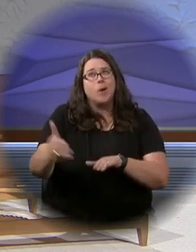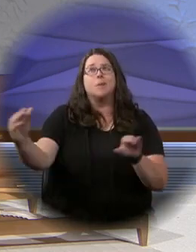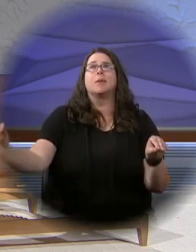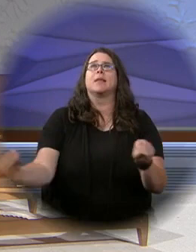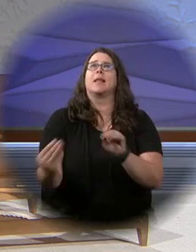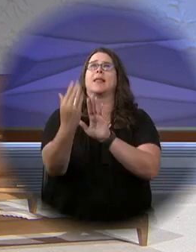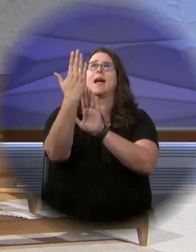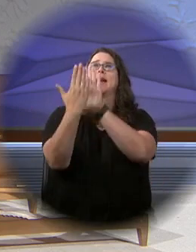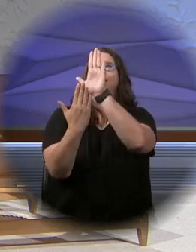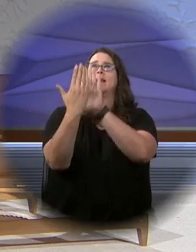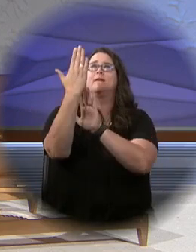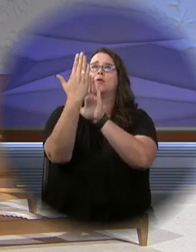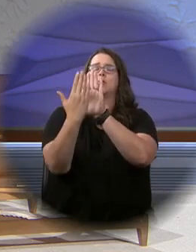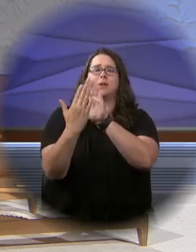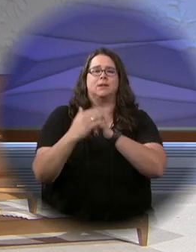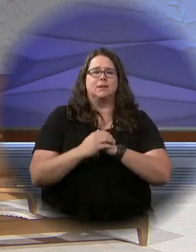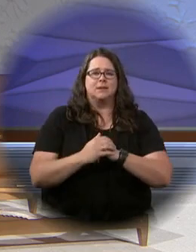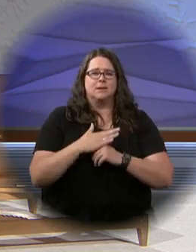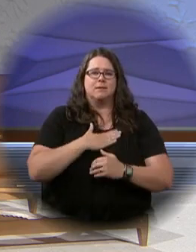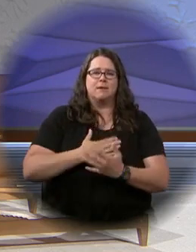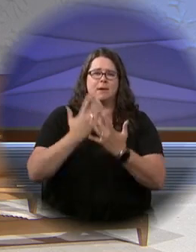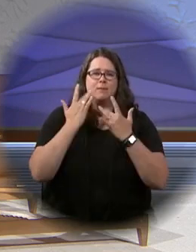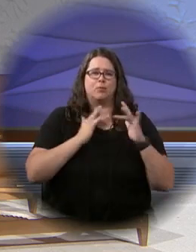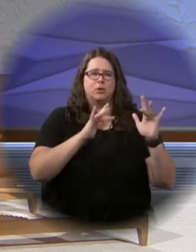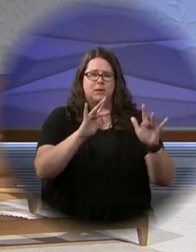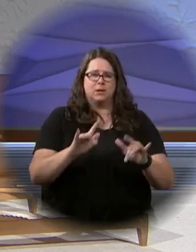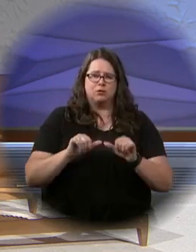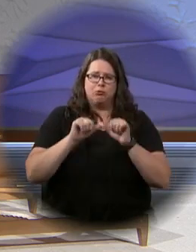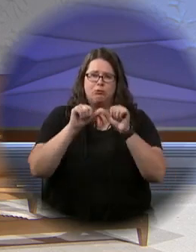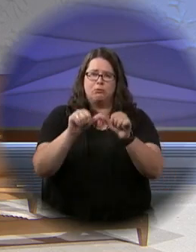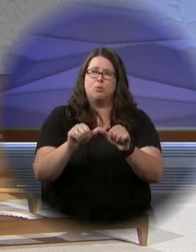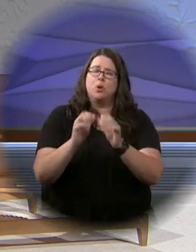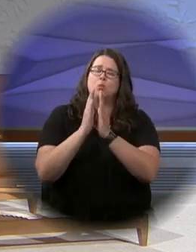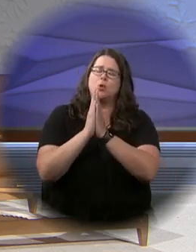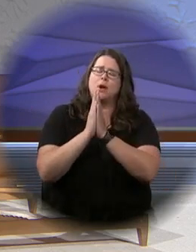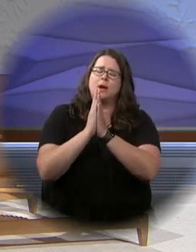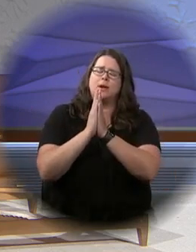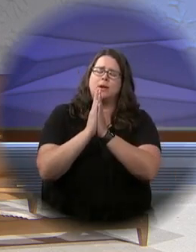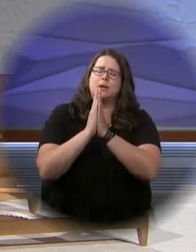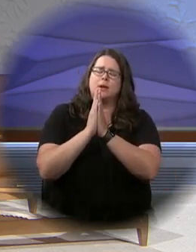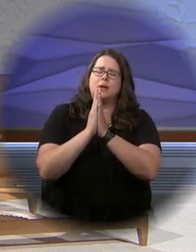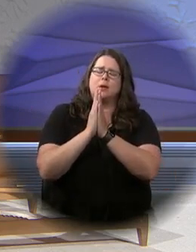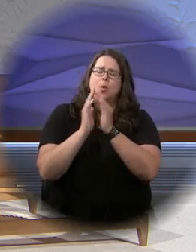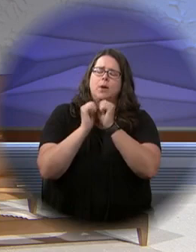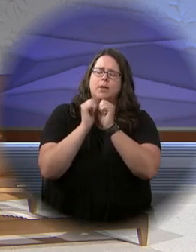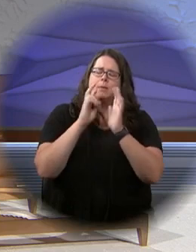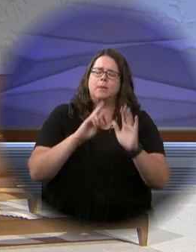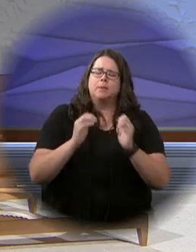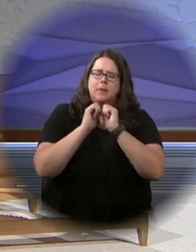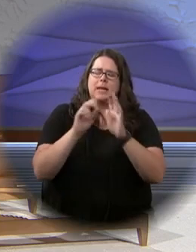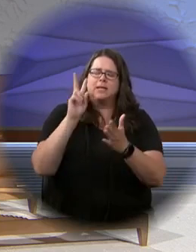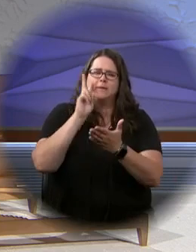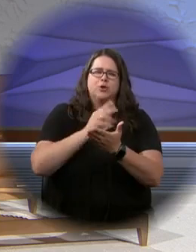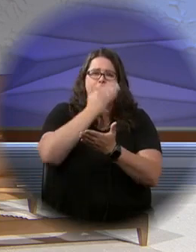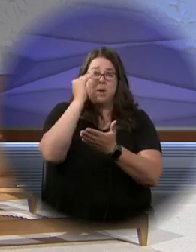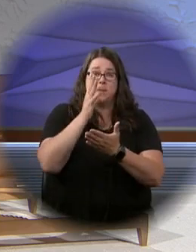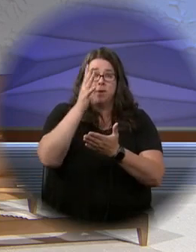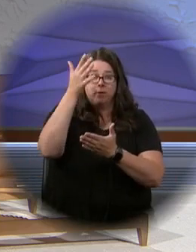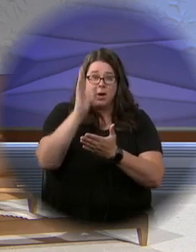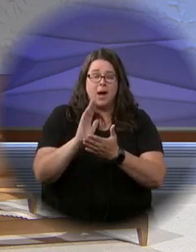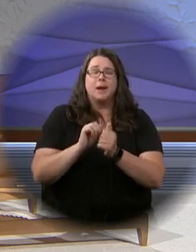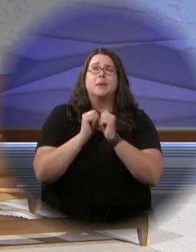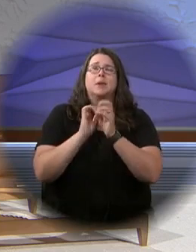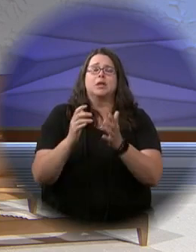them into the light of your presence. And have mercy on us all, we pray, that with the blessed Virgin Mary, Mother of God,